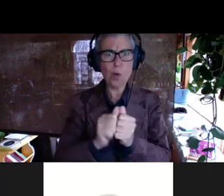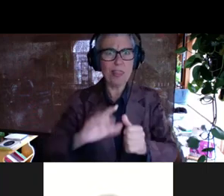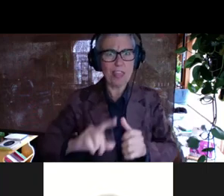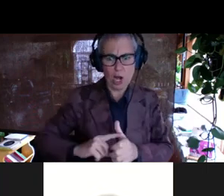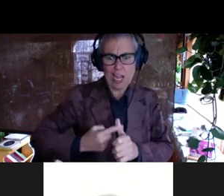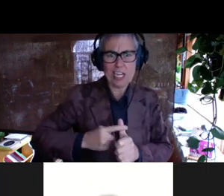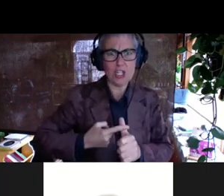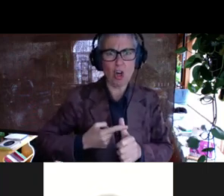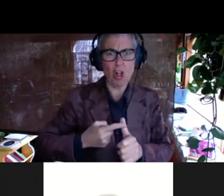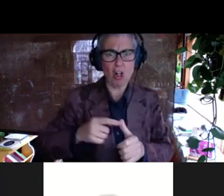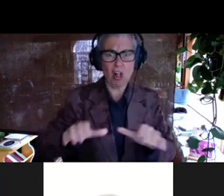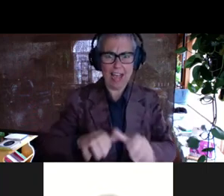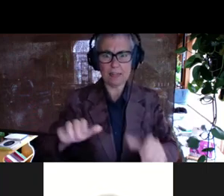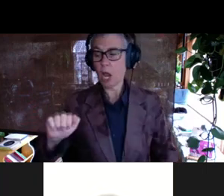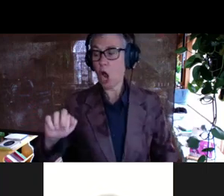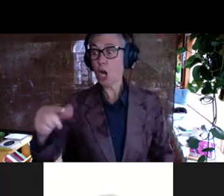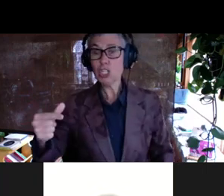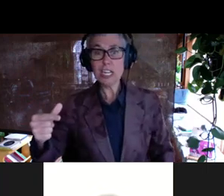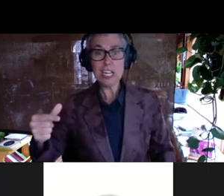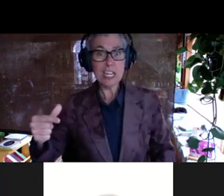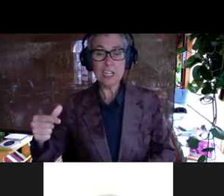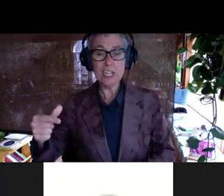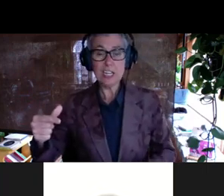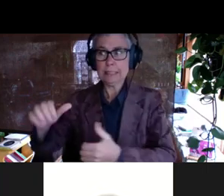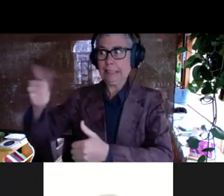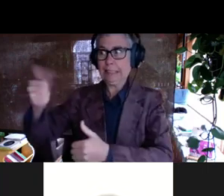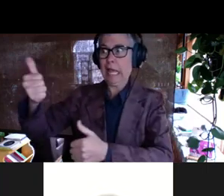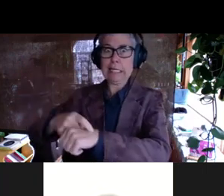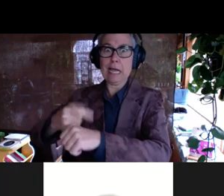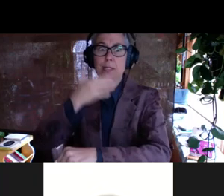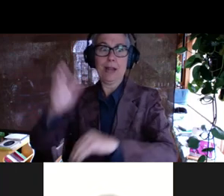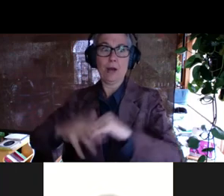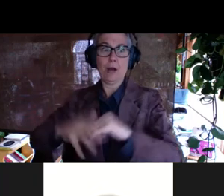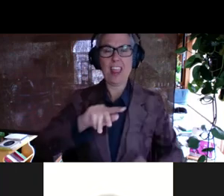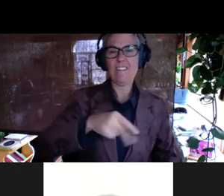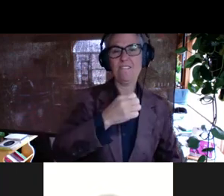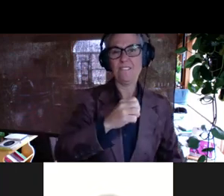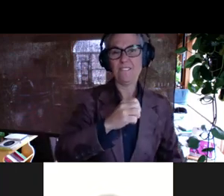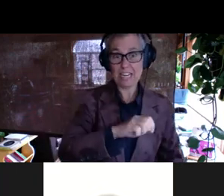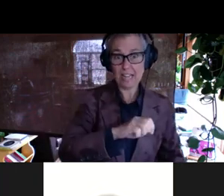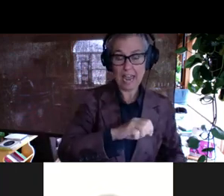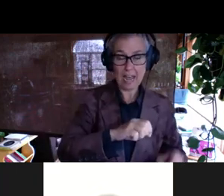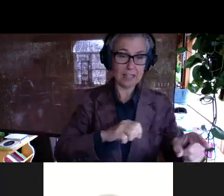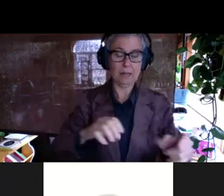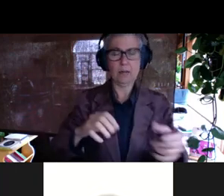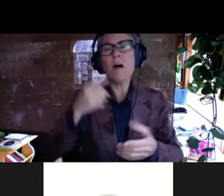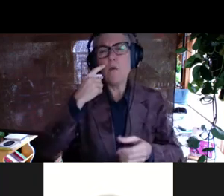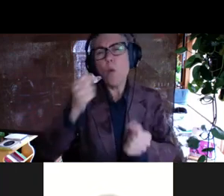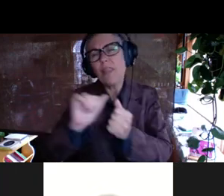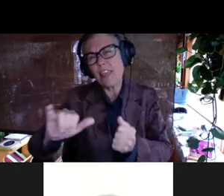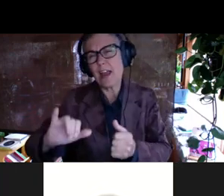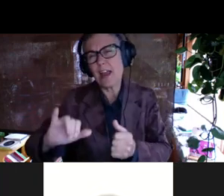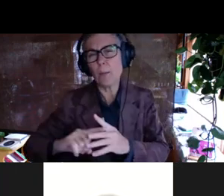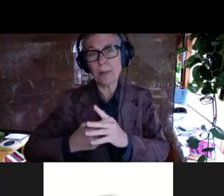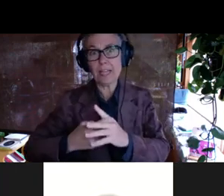activity. So arginine was like 10 times better than phenylalanine at their, you know, in terms of initial activity.